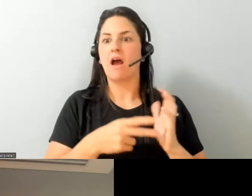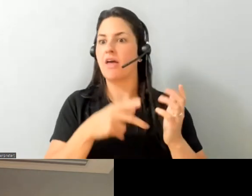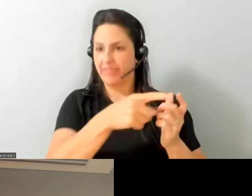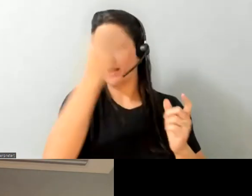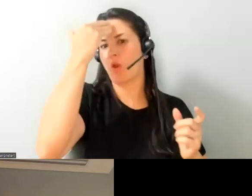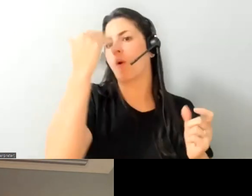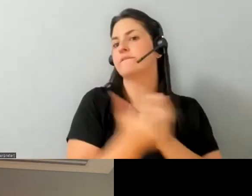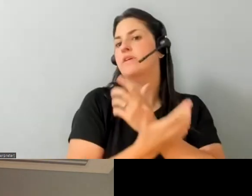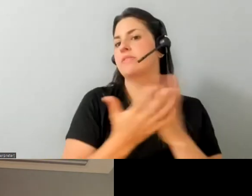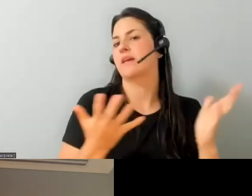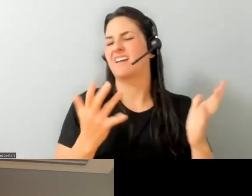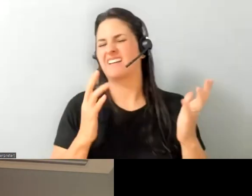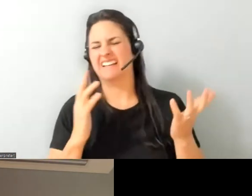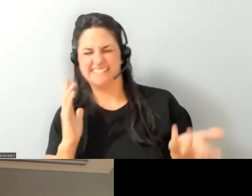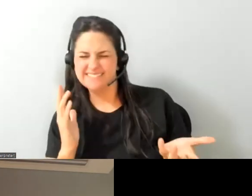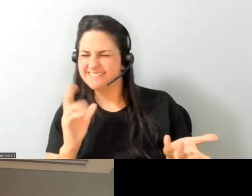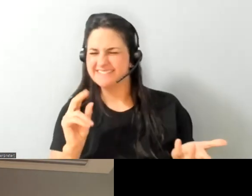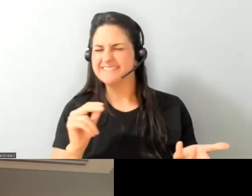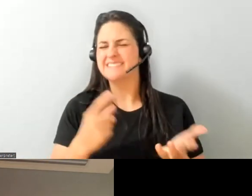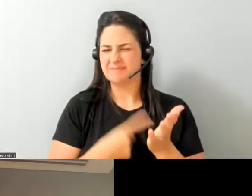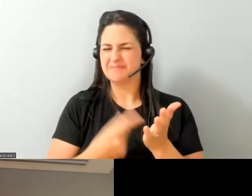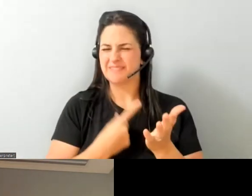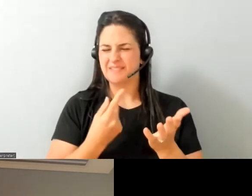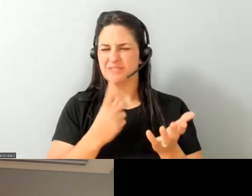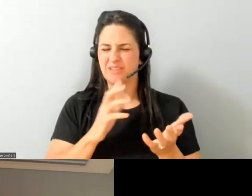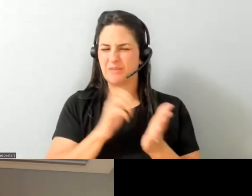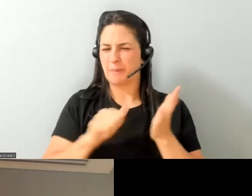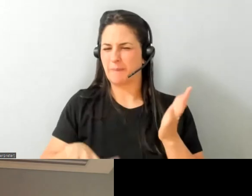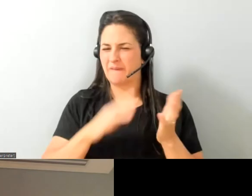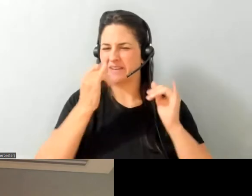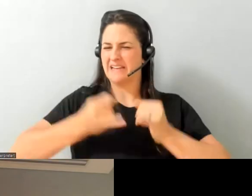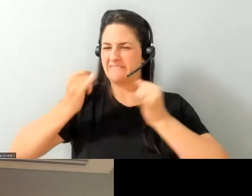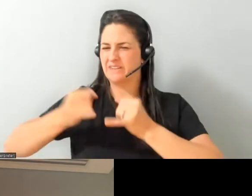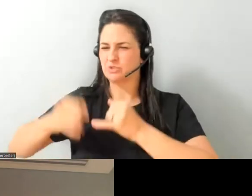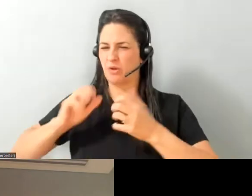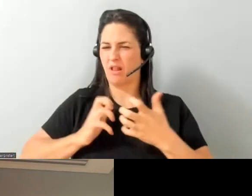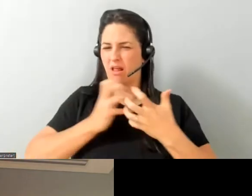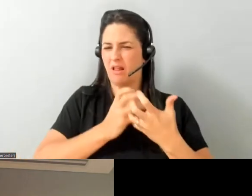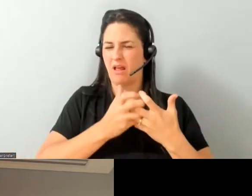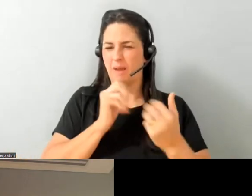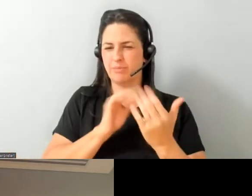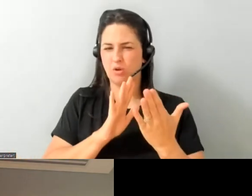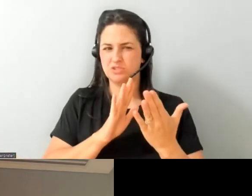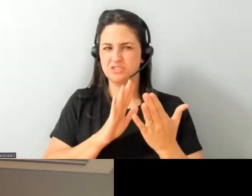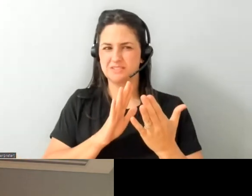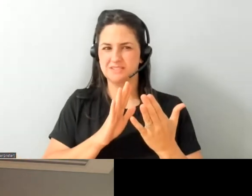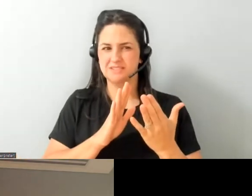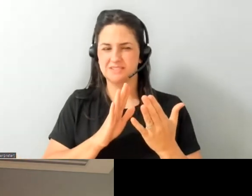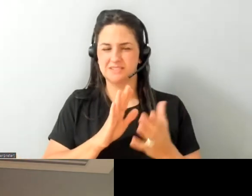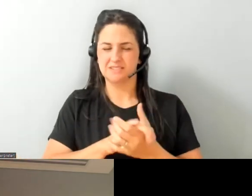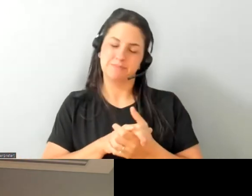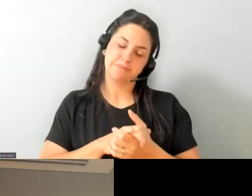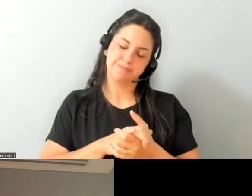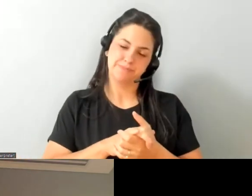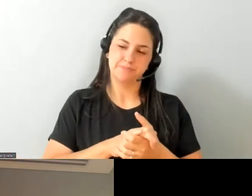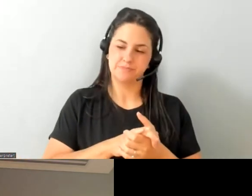take away that individualized approach to their employment um that's some of the issues i see but i also